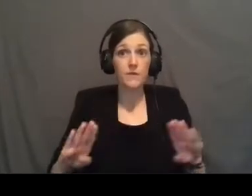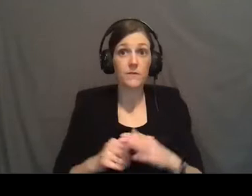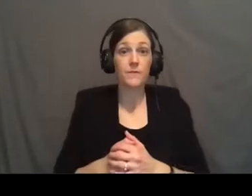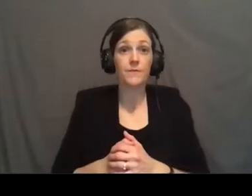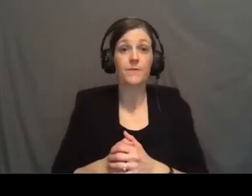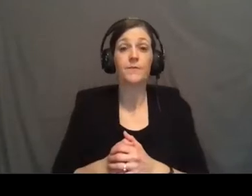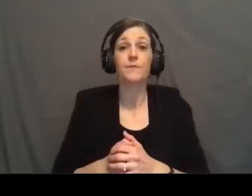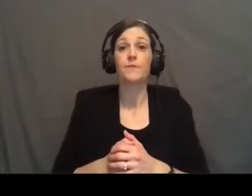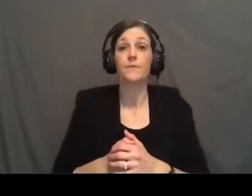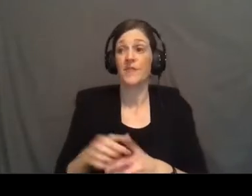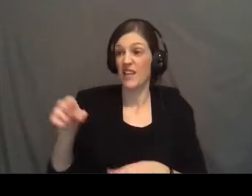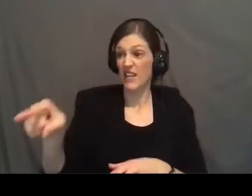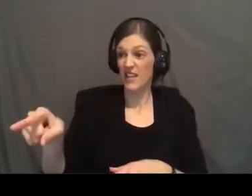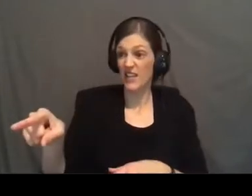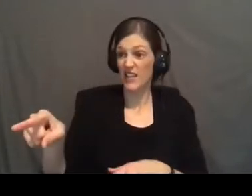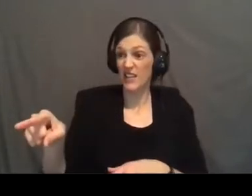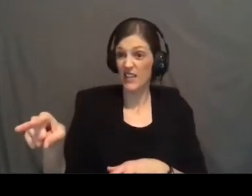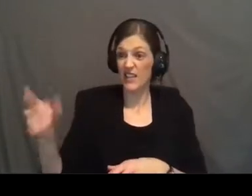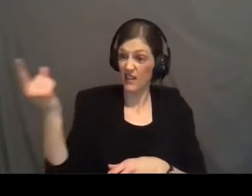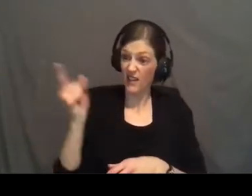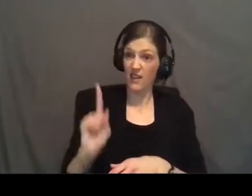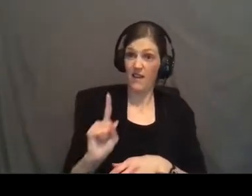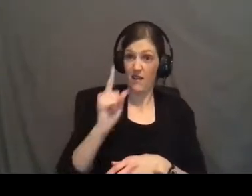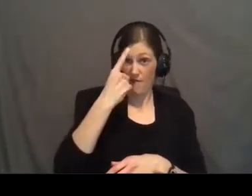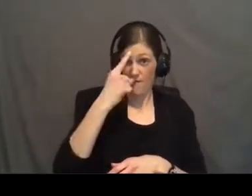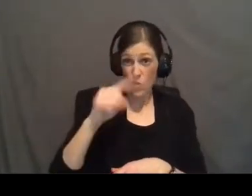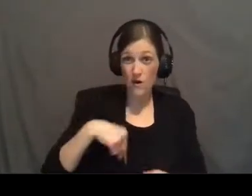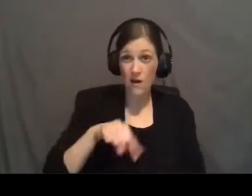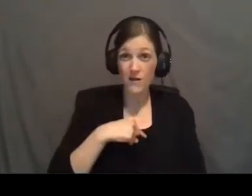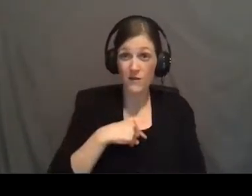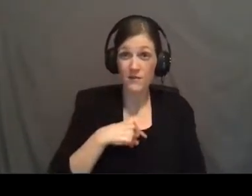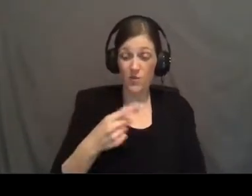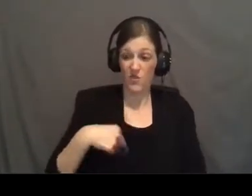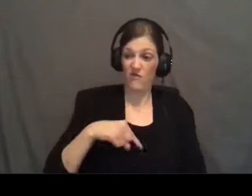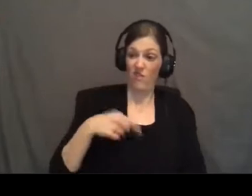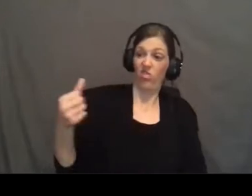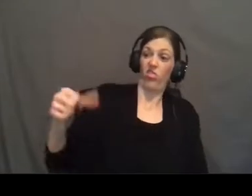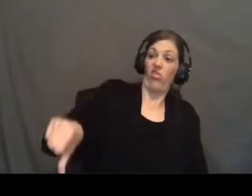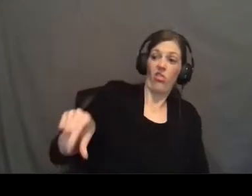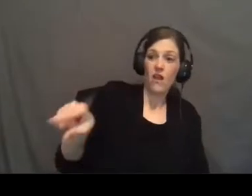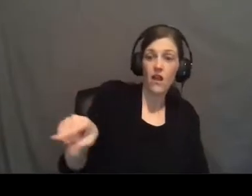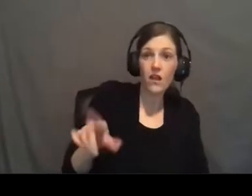he came for us when we rejected him